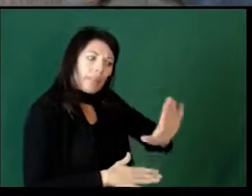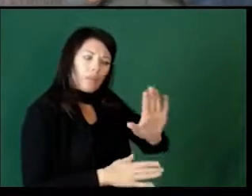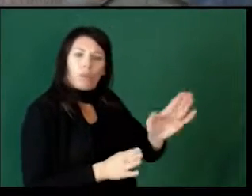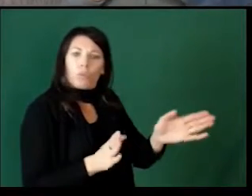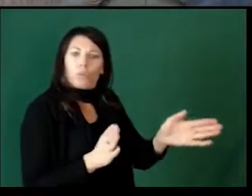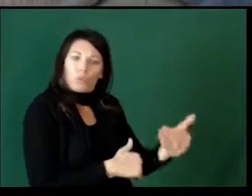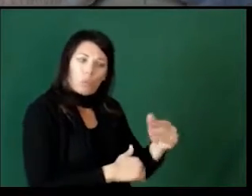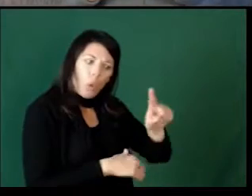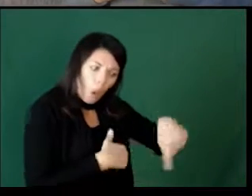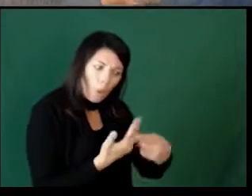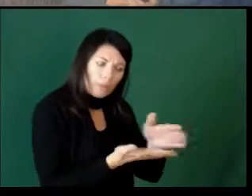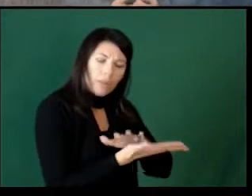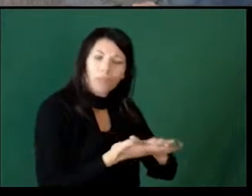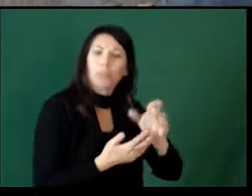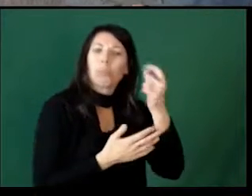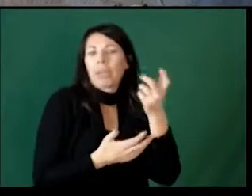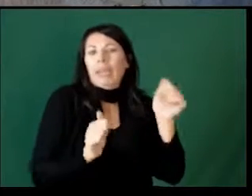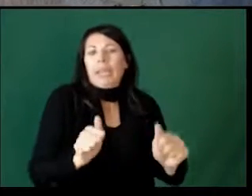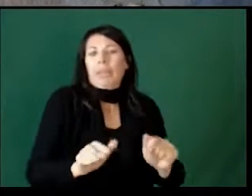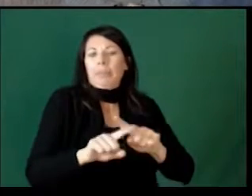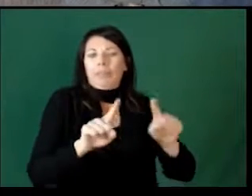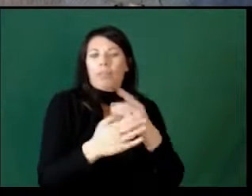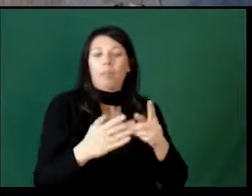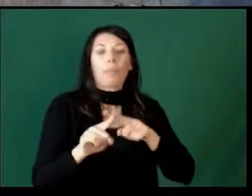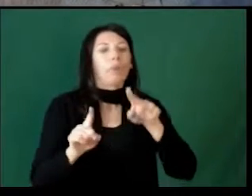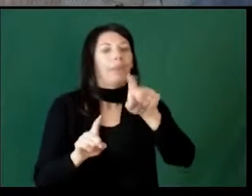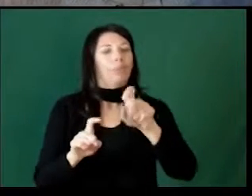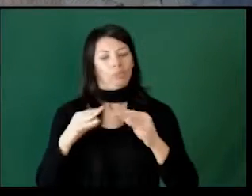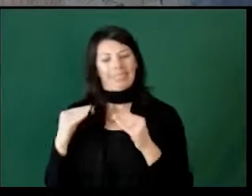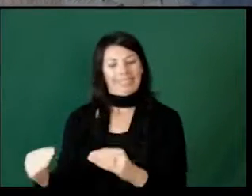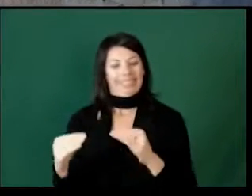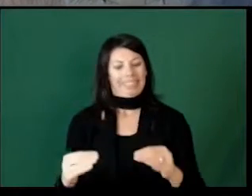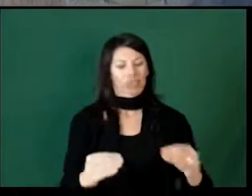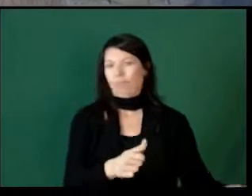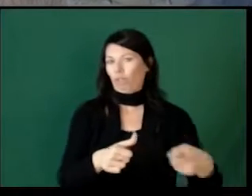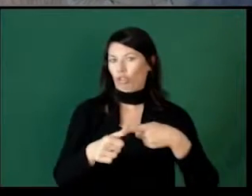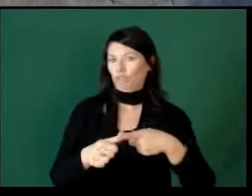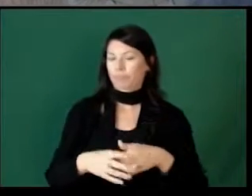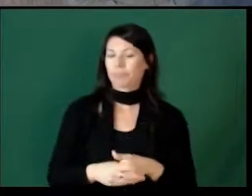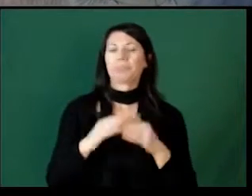Things like that, but you need to take the time to teach it to them and let them know what it means.